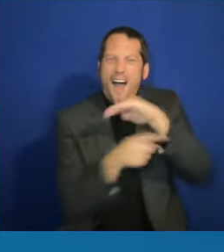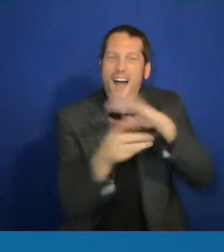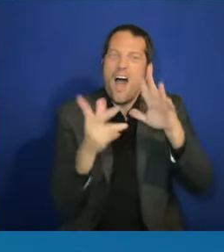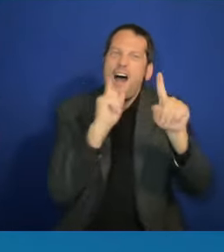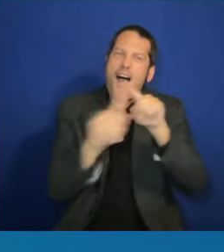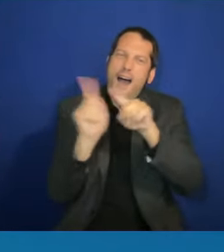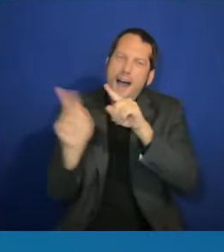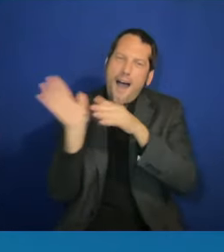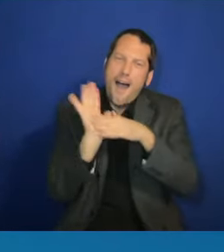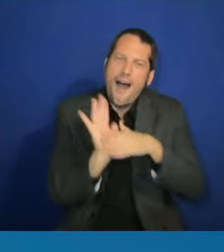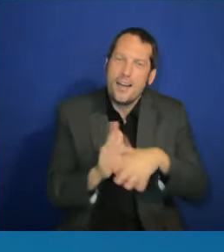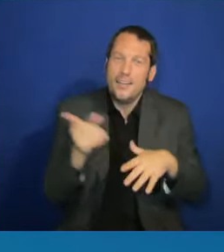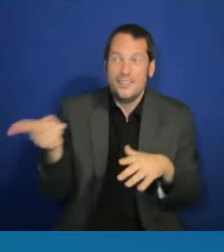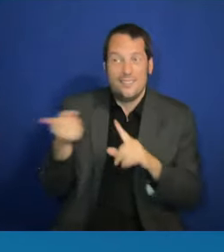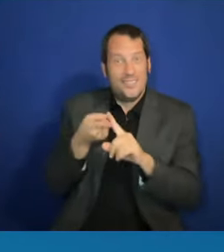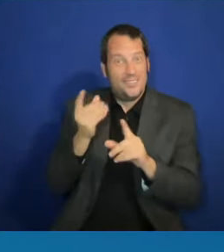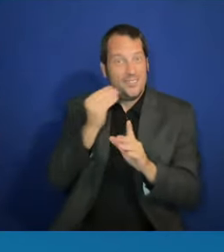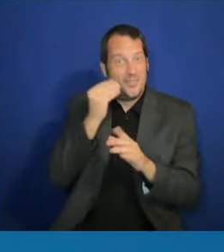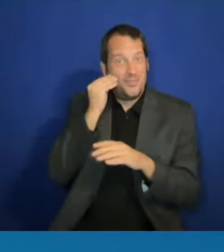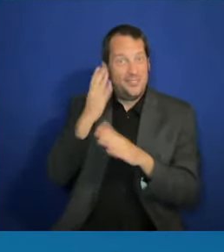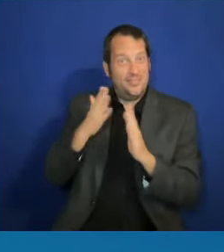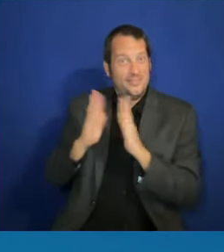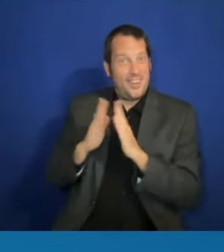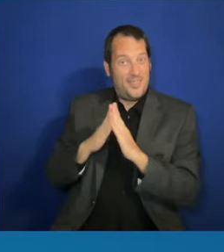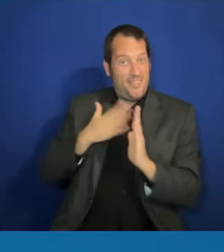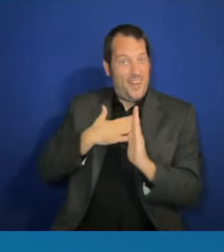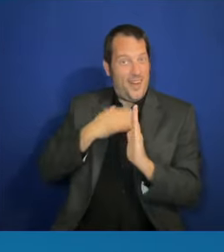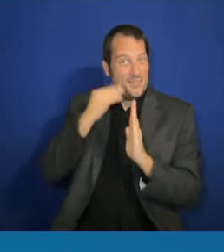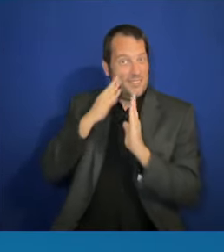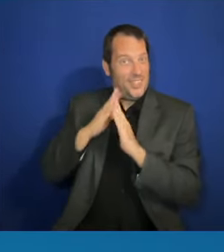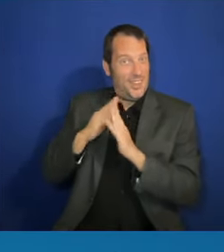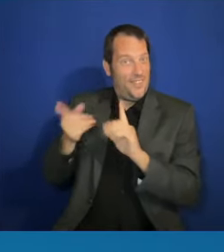He's from Queens. I'm from the Bronx.